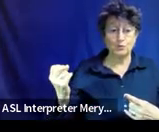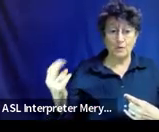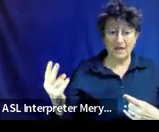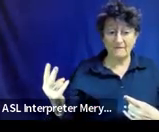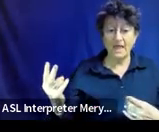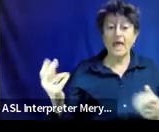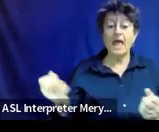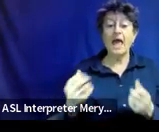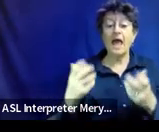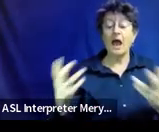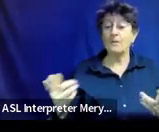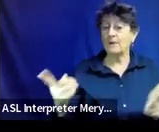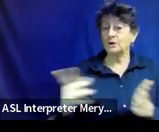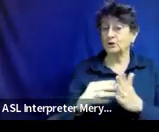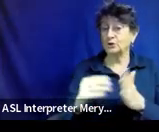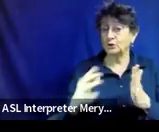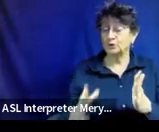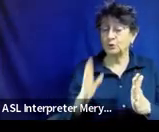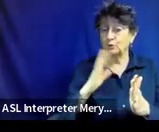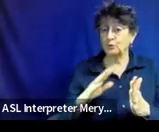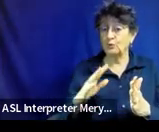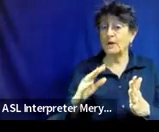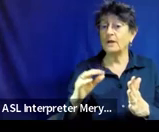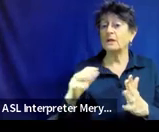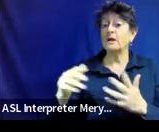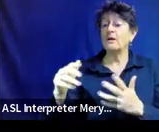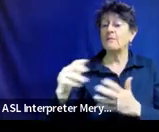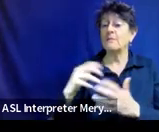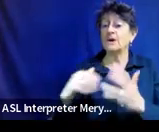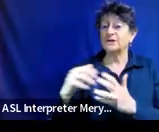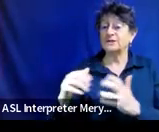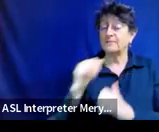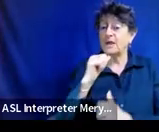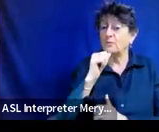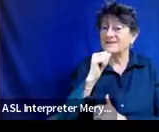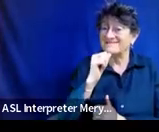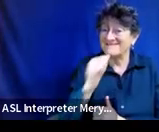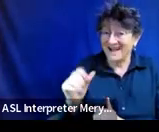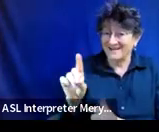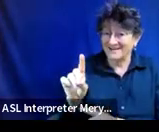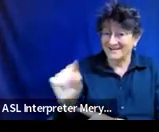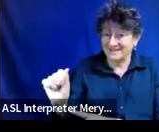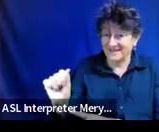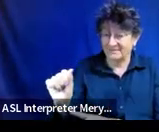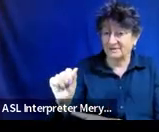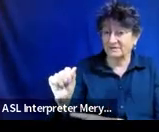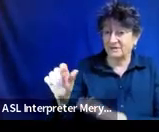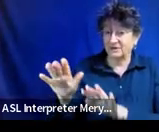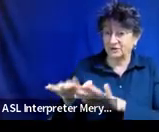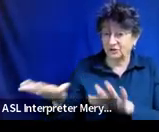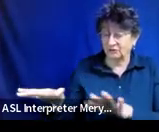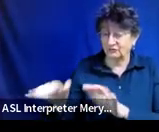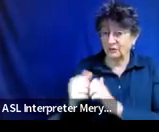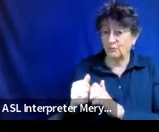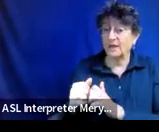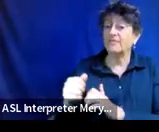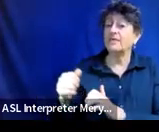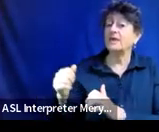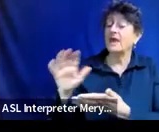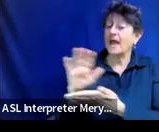participate with non disabled children in the regular class and in extracurricular and other non academic activities.